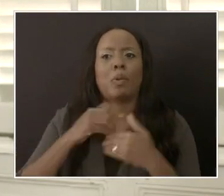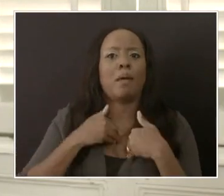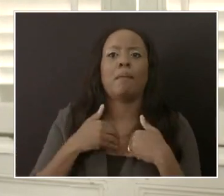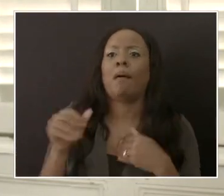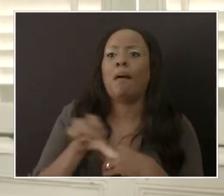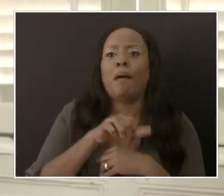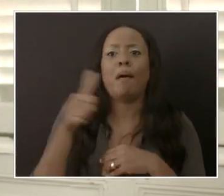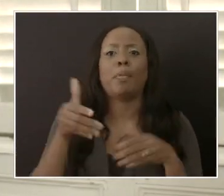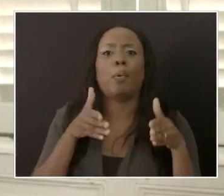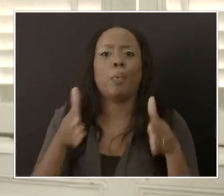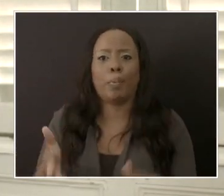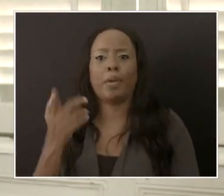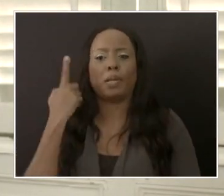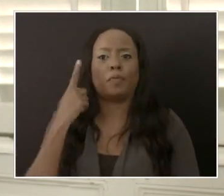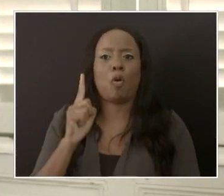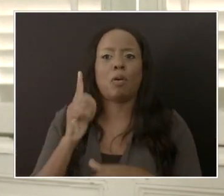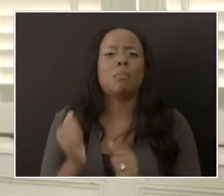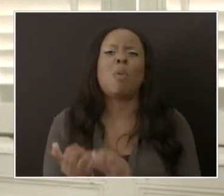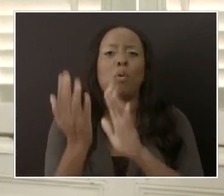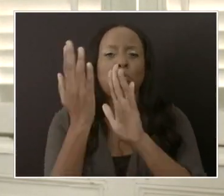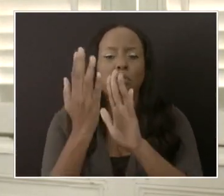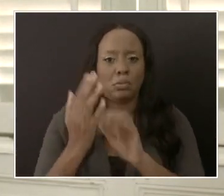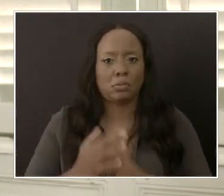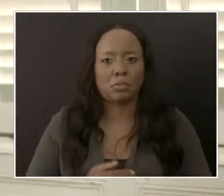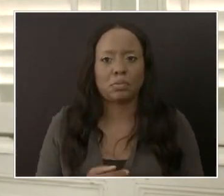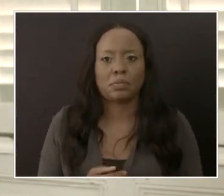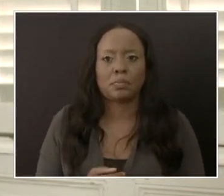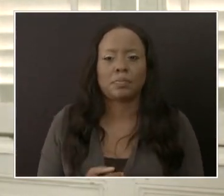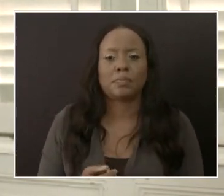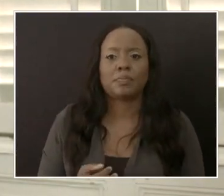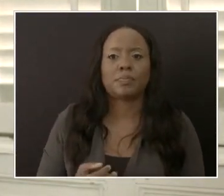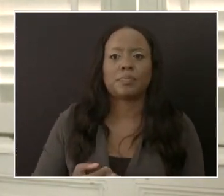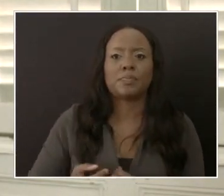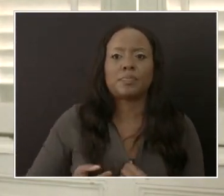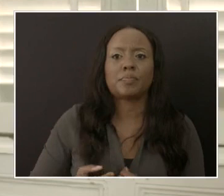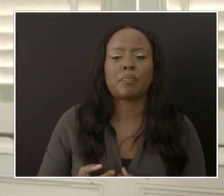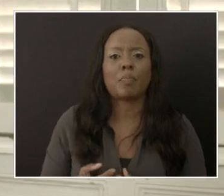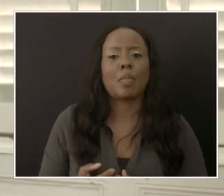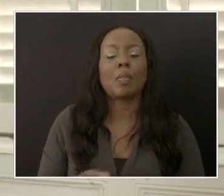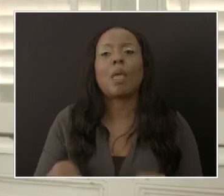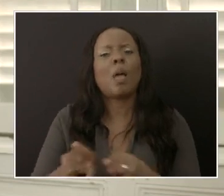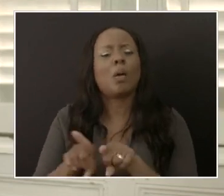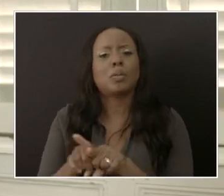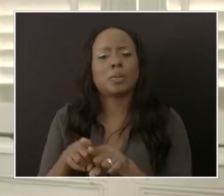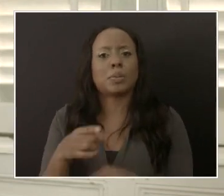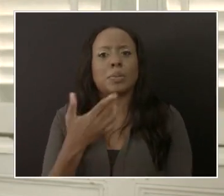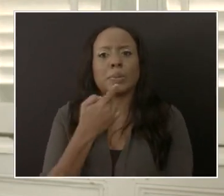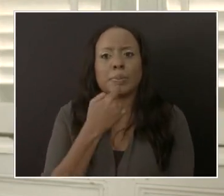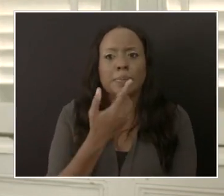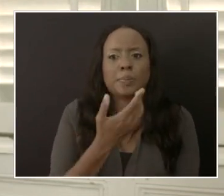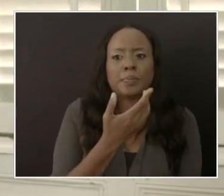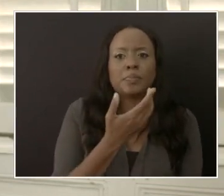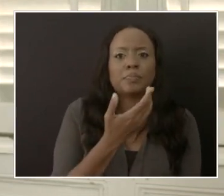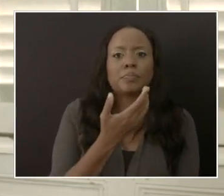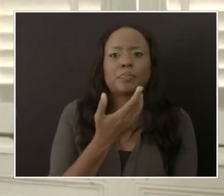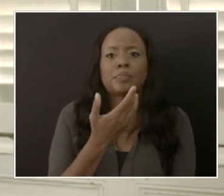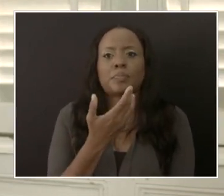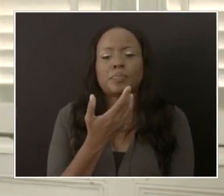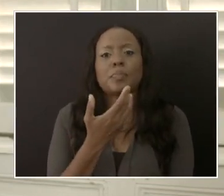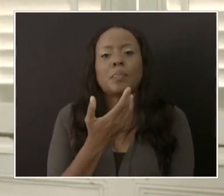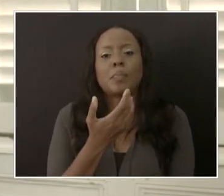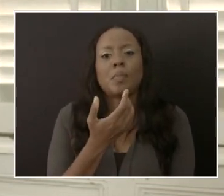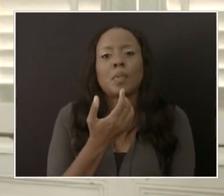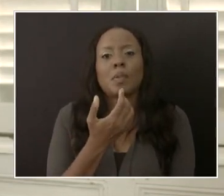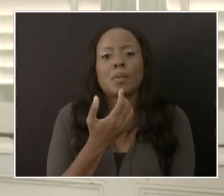In the past, we were, we, and the other thing is, I should also say, is that the directors have changed significantly